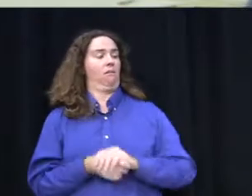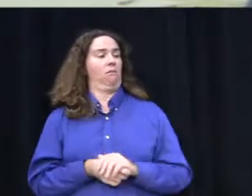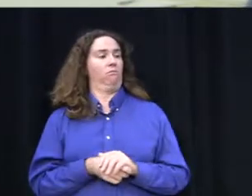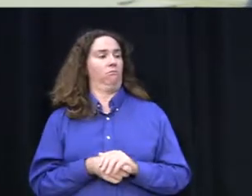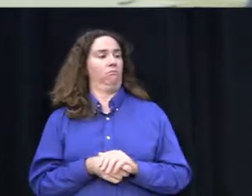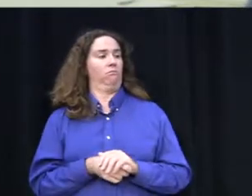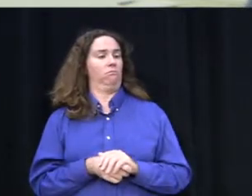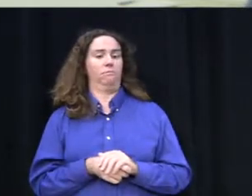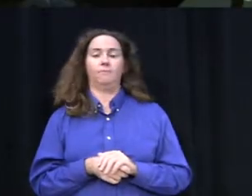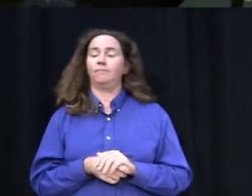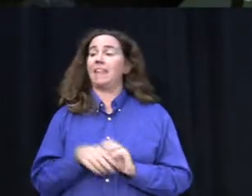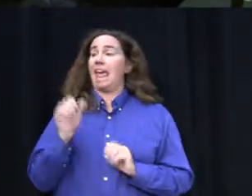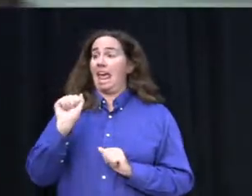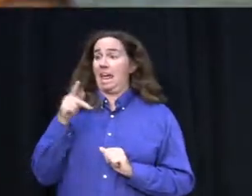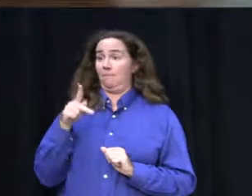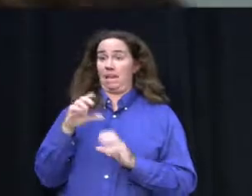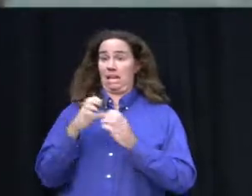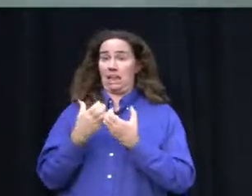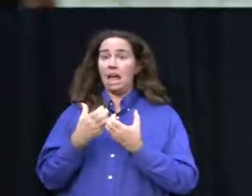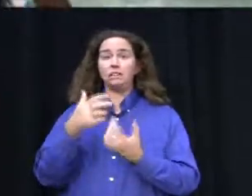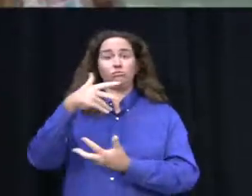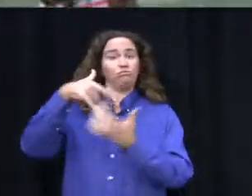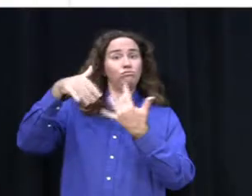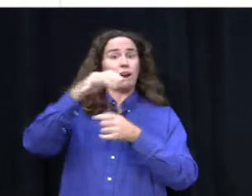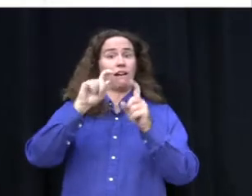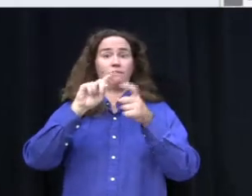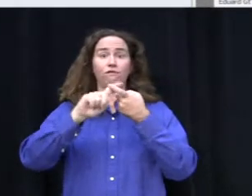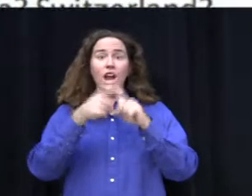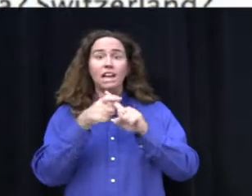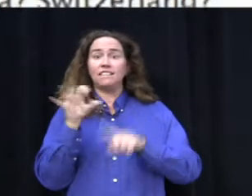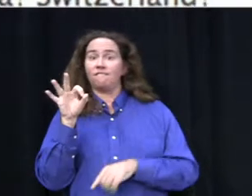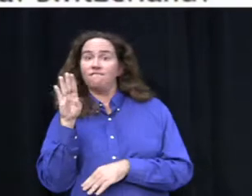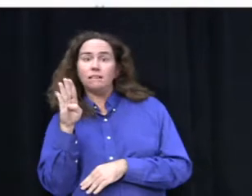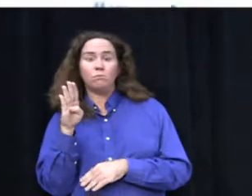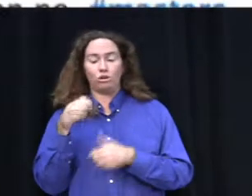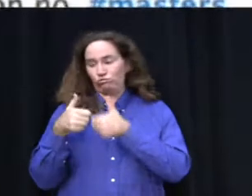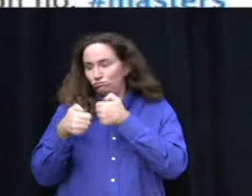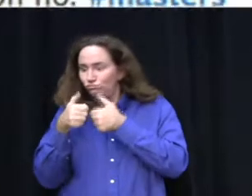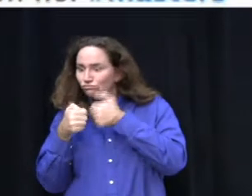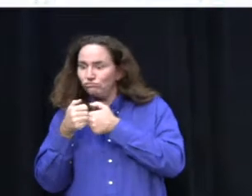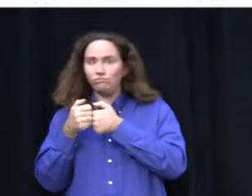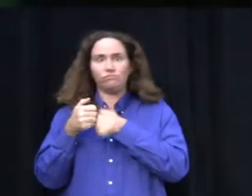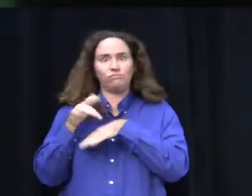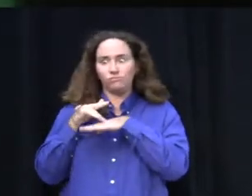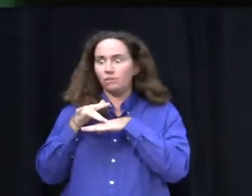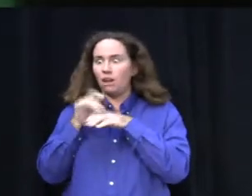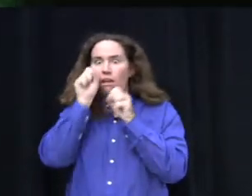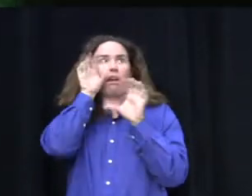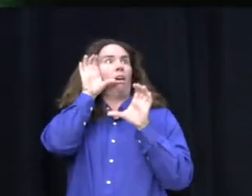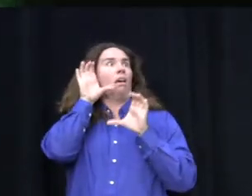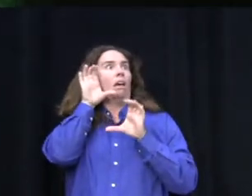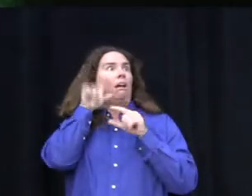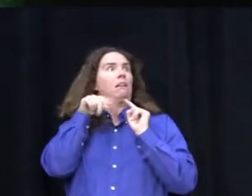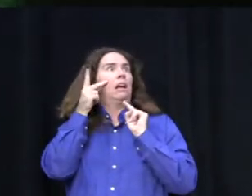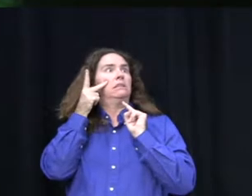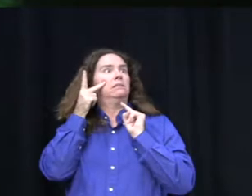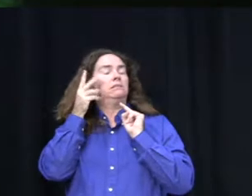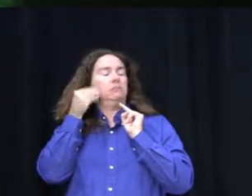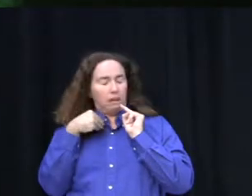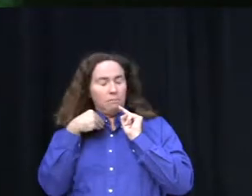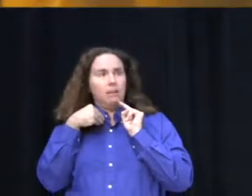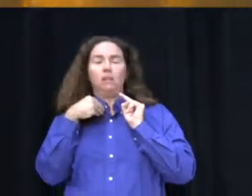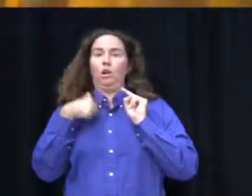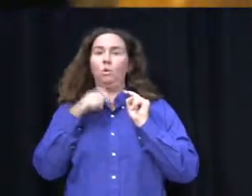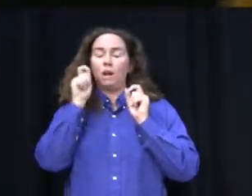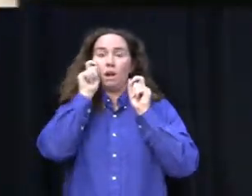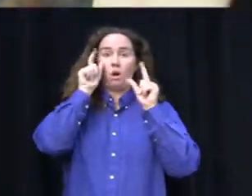Whether it's AP classes, hanging out with friends, Facebooking, tweeting, or insomnia, we teenagers find ourselves up